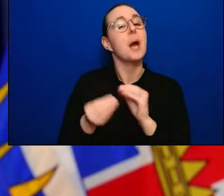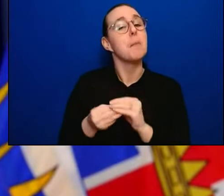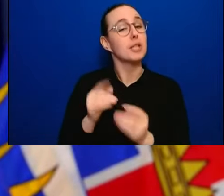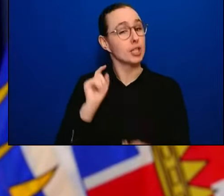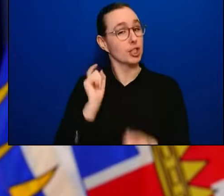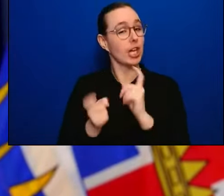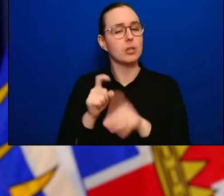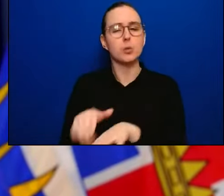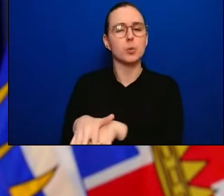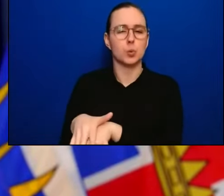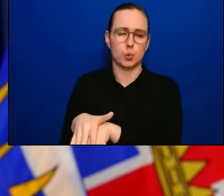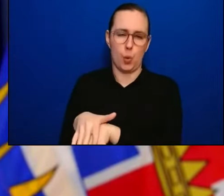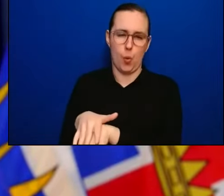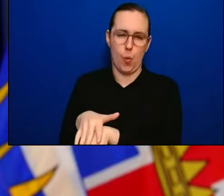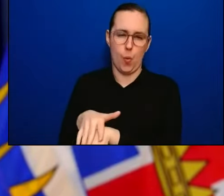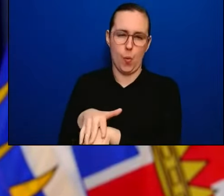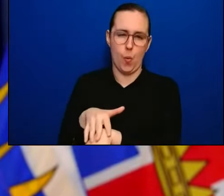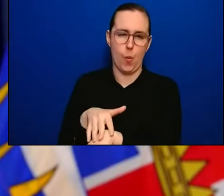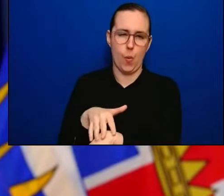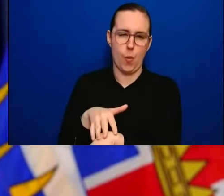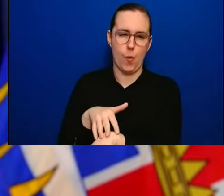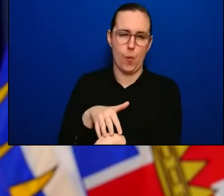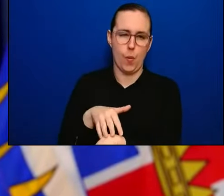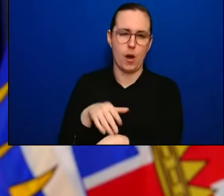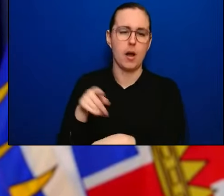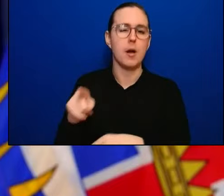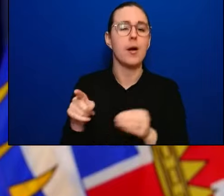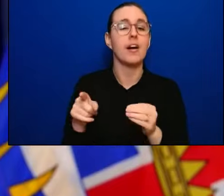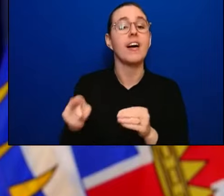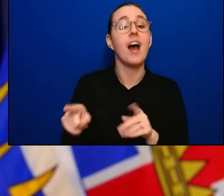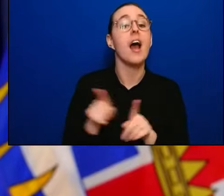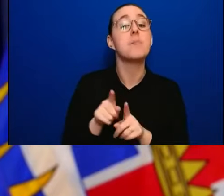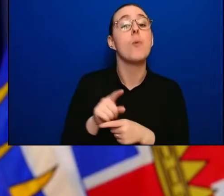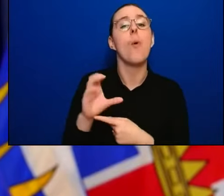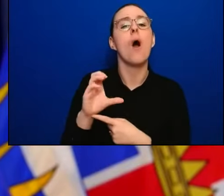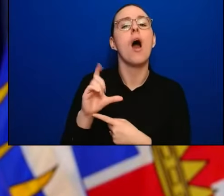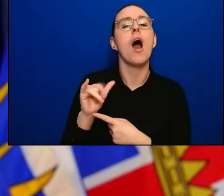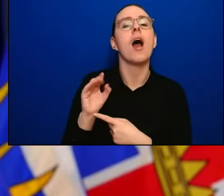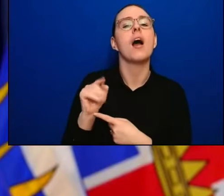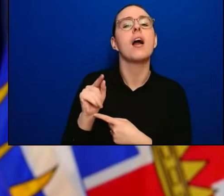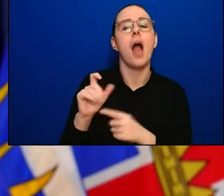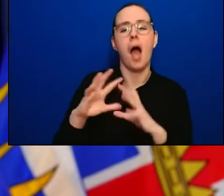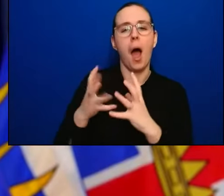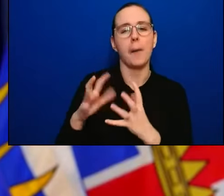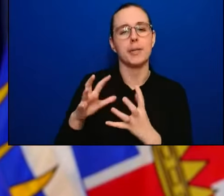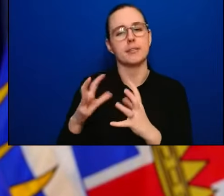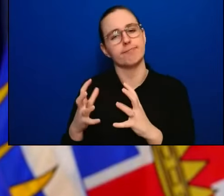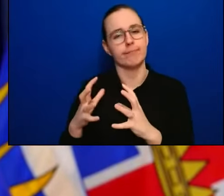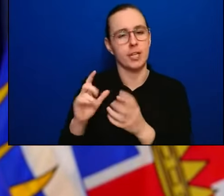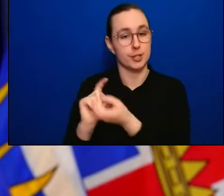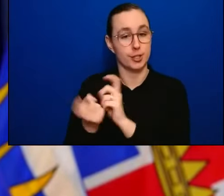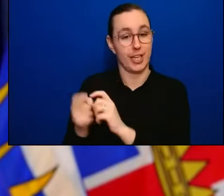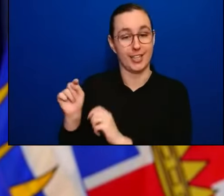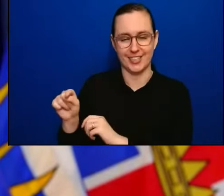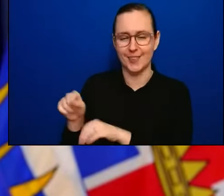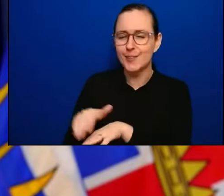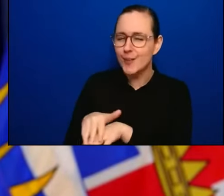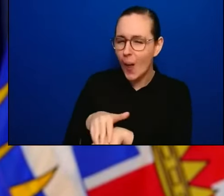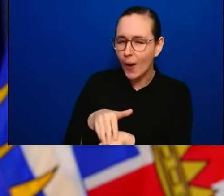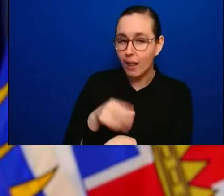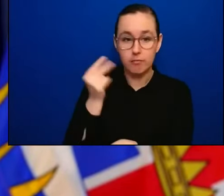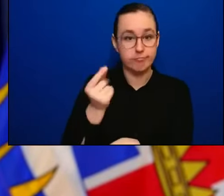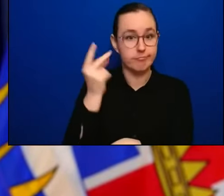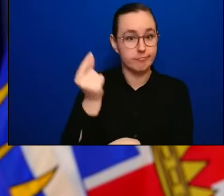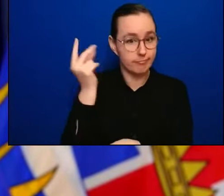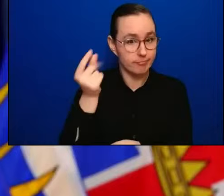to understand where we are collectively over time. But these are not measures that, for example, waste water testing, we only